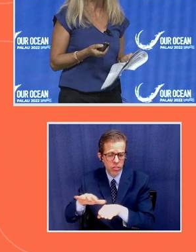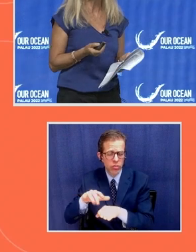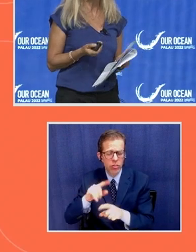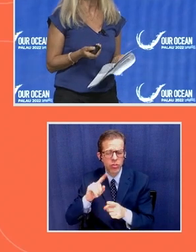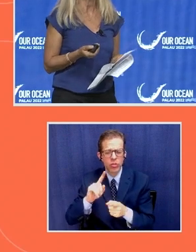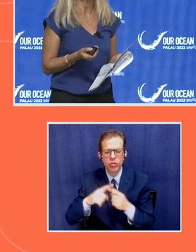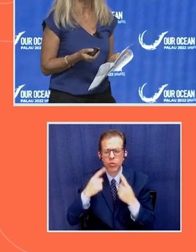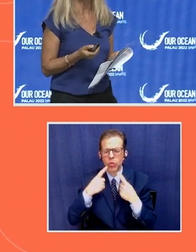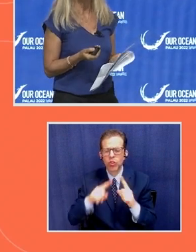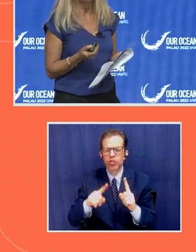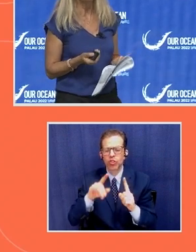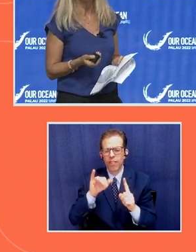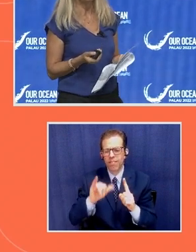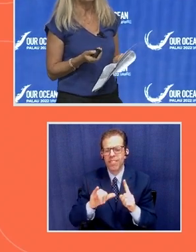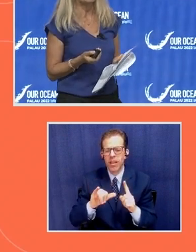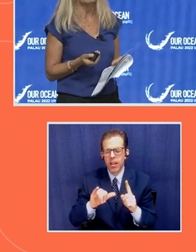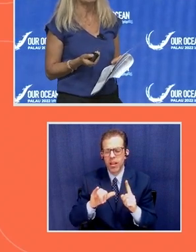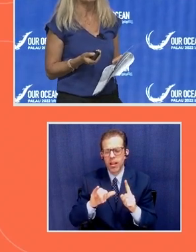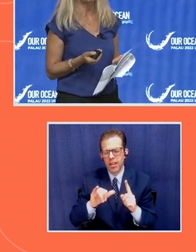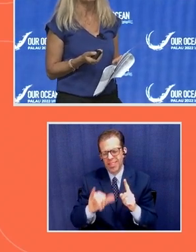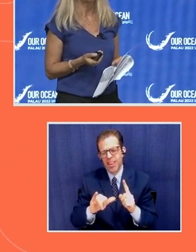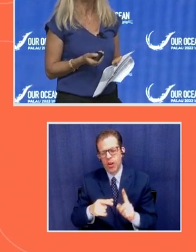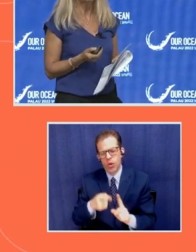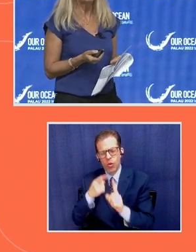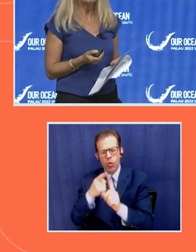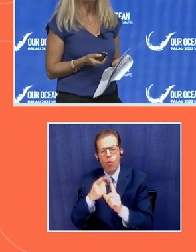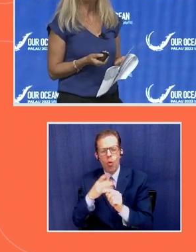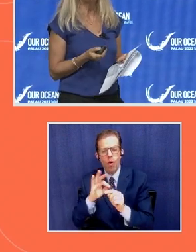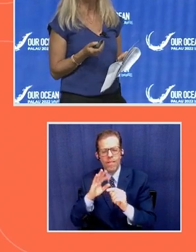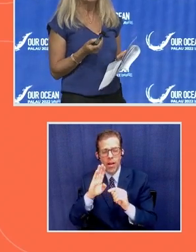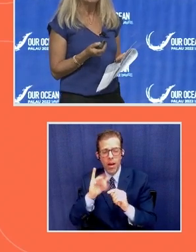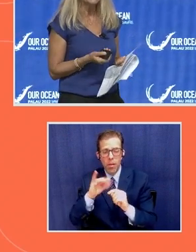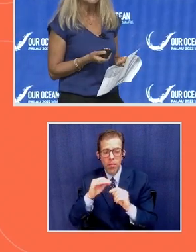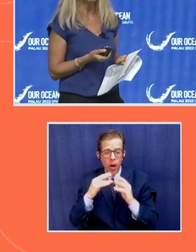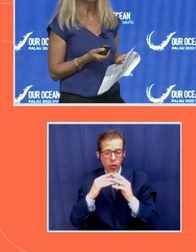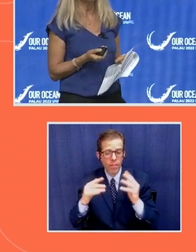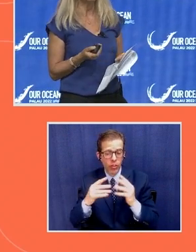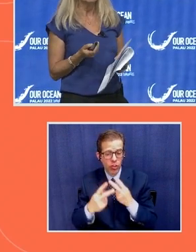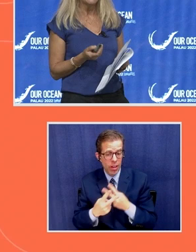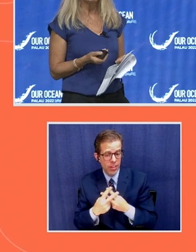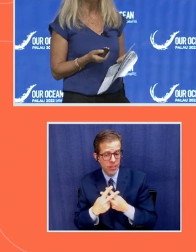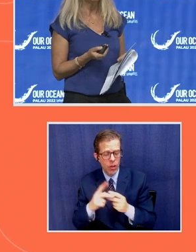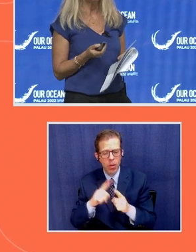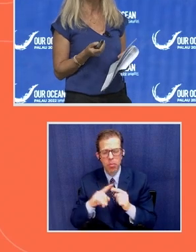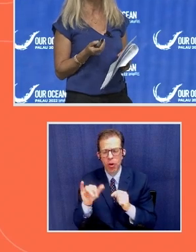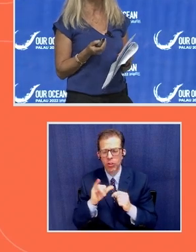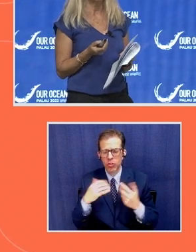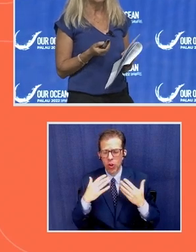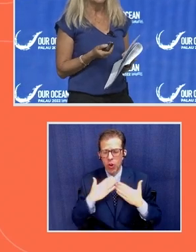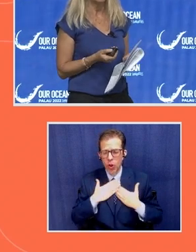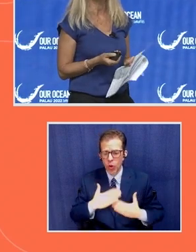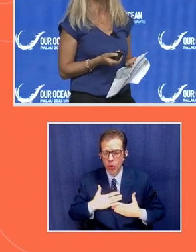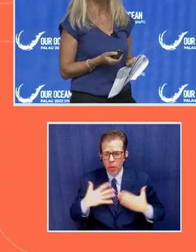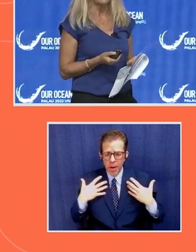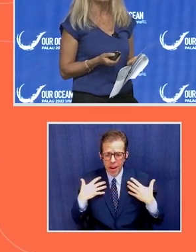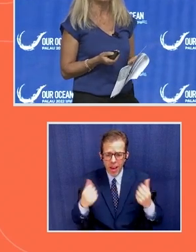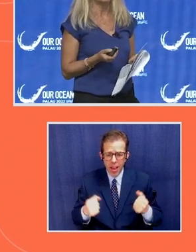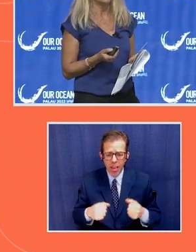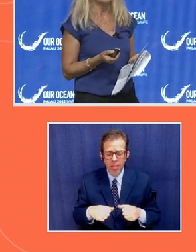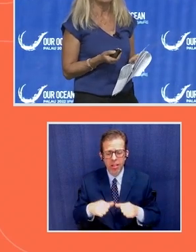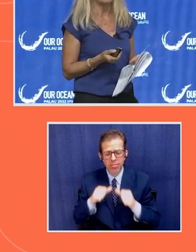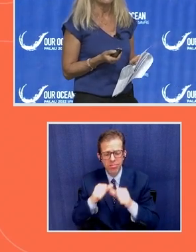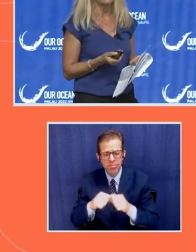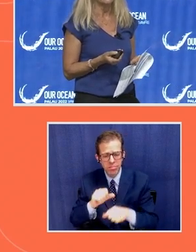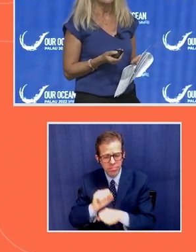linked goals of biodiversity conservation, but also human health, livelihood, and also